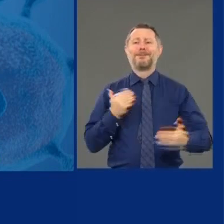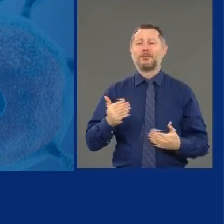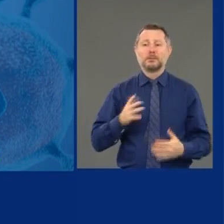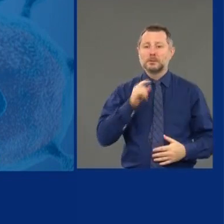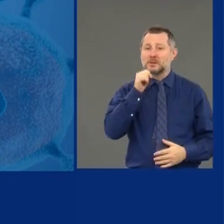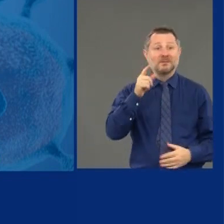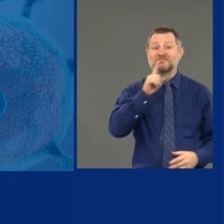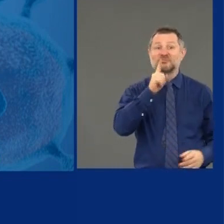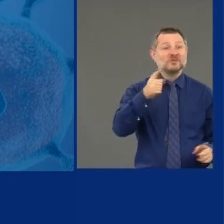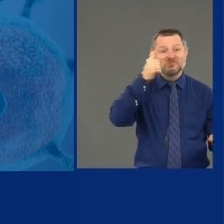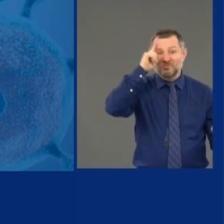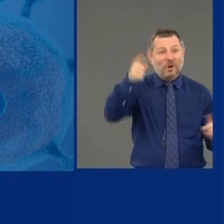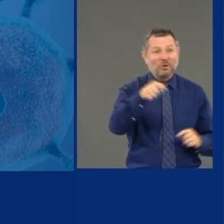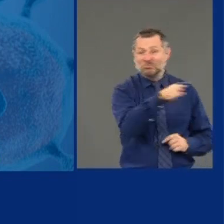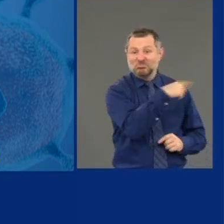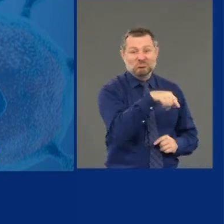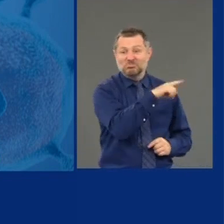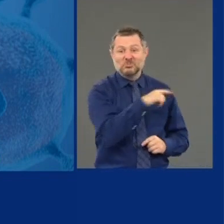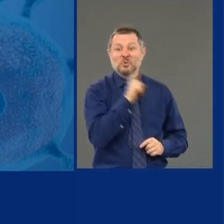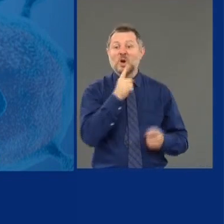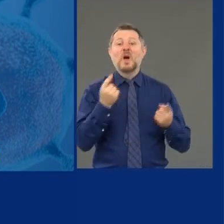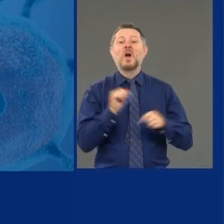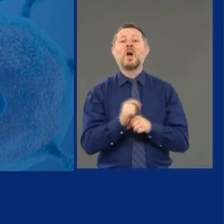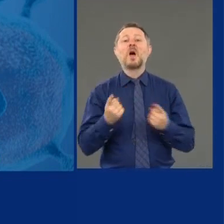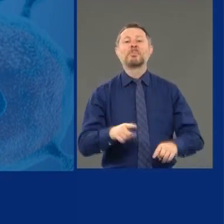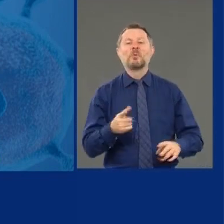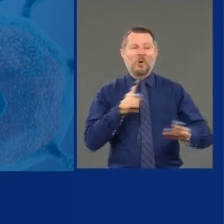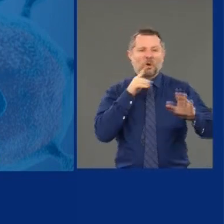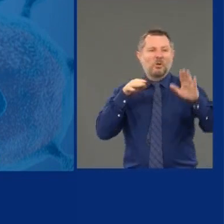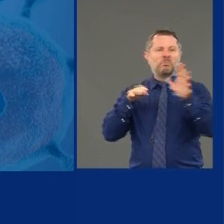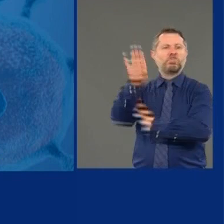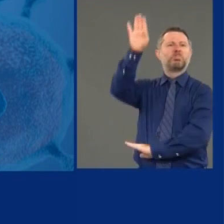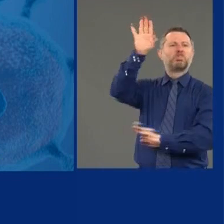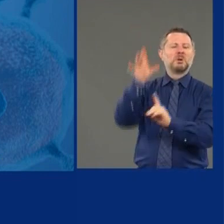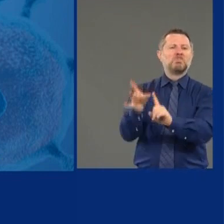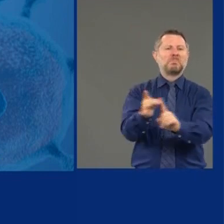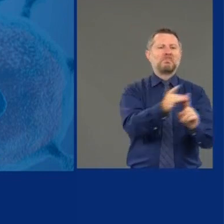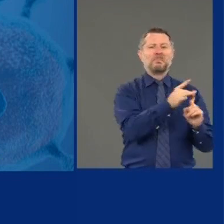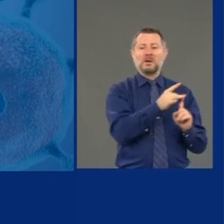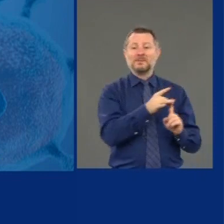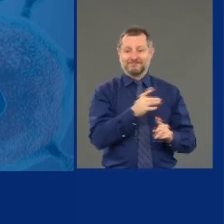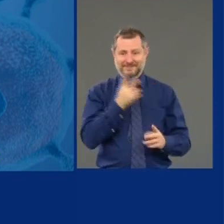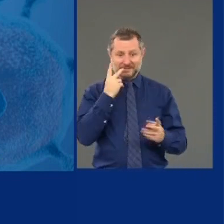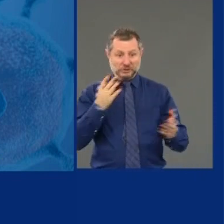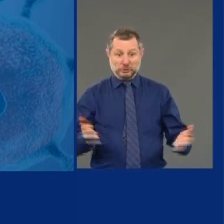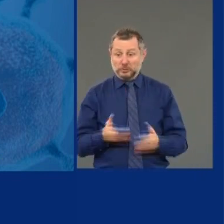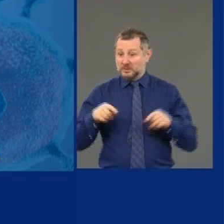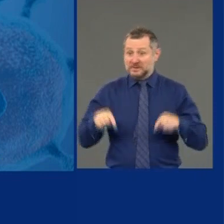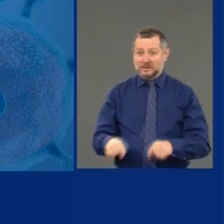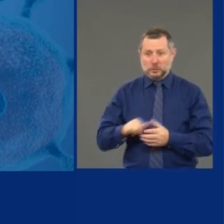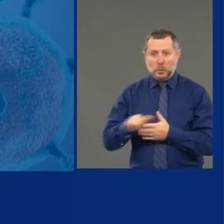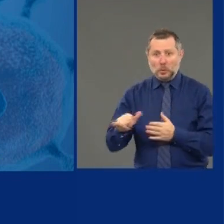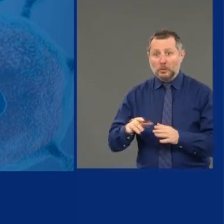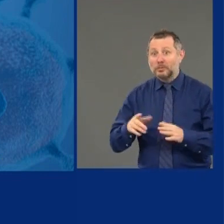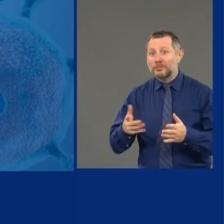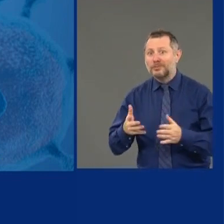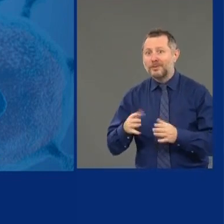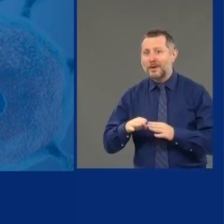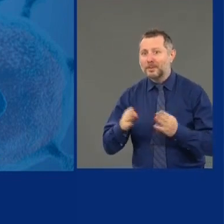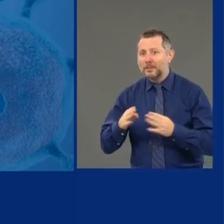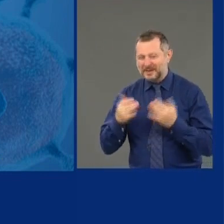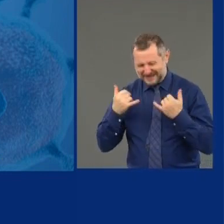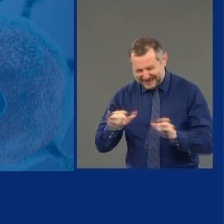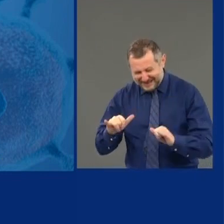smartly, and you saw the virus go up. Here in New York, we reopened and the virus